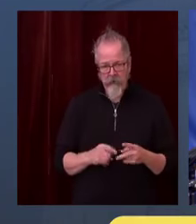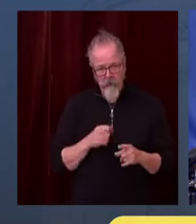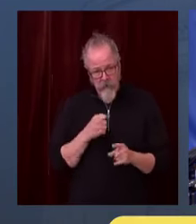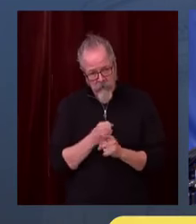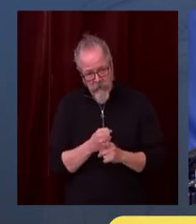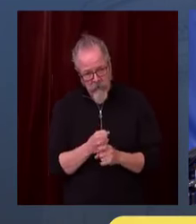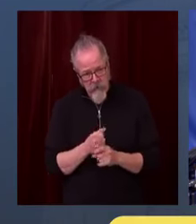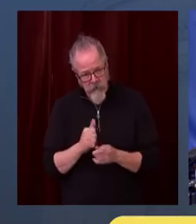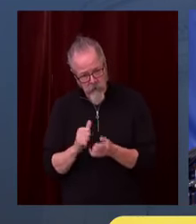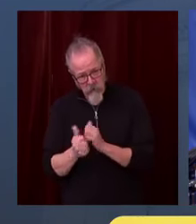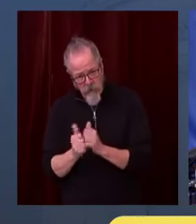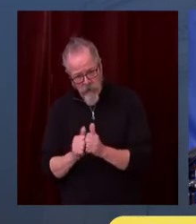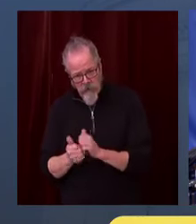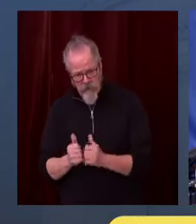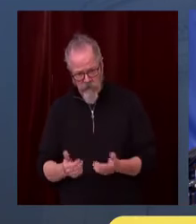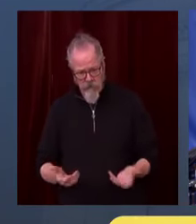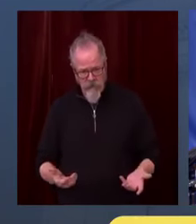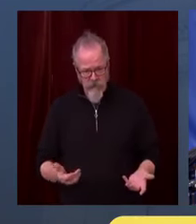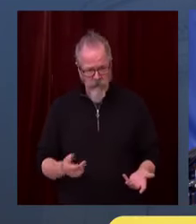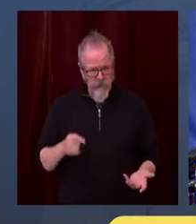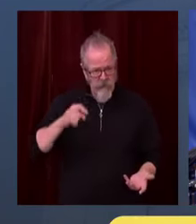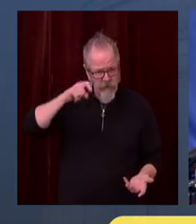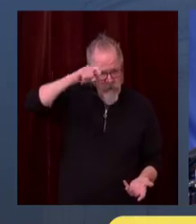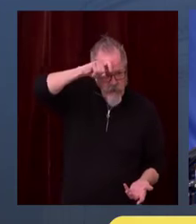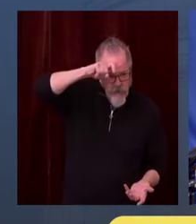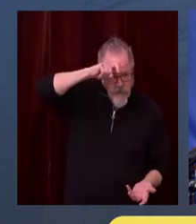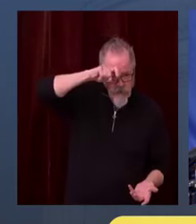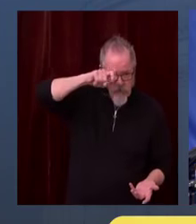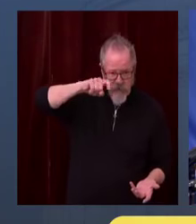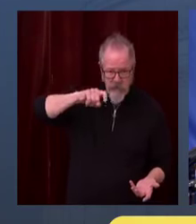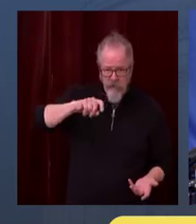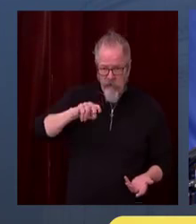Seahawks and Huskies going to still be playing in Washington?